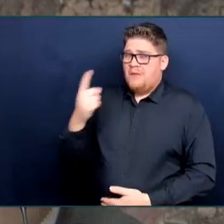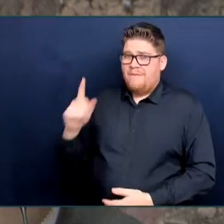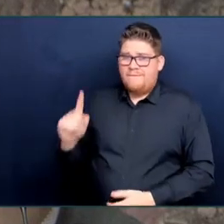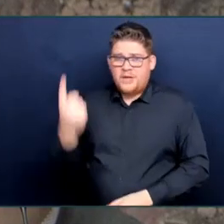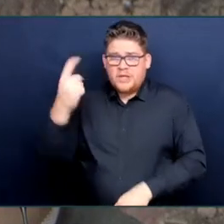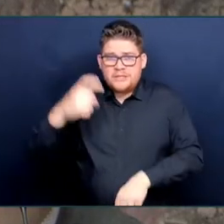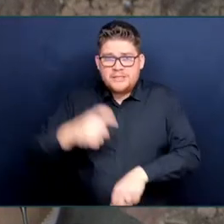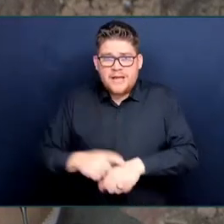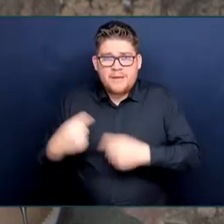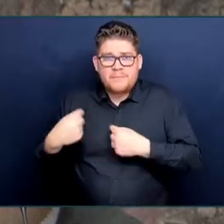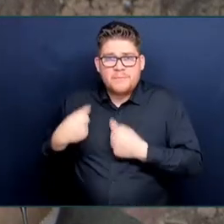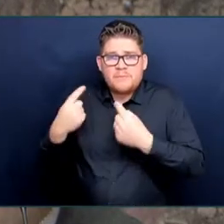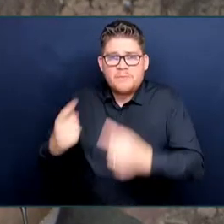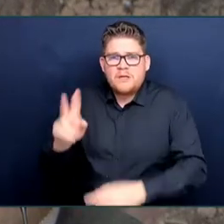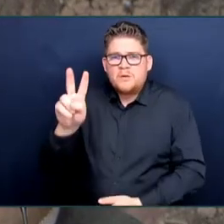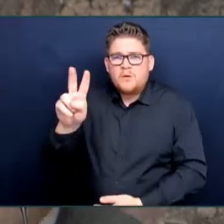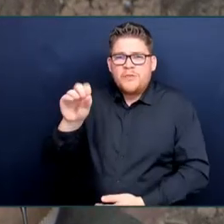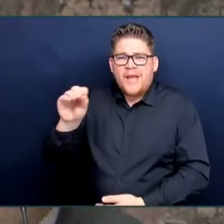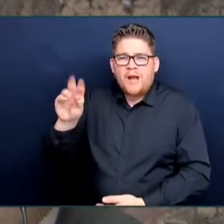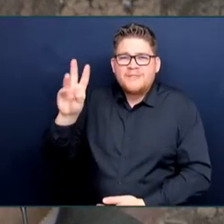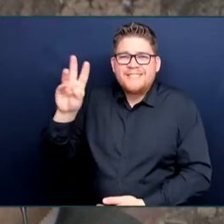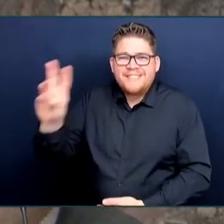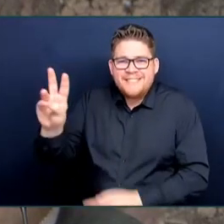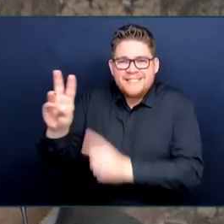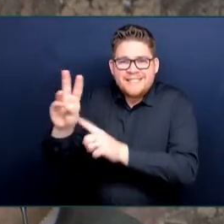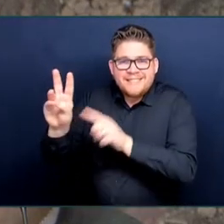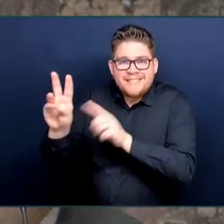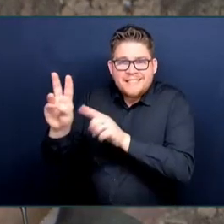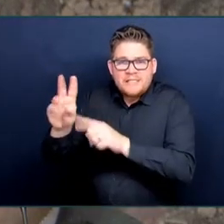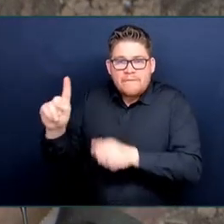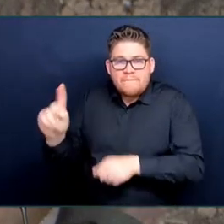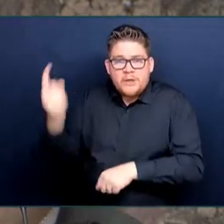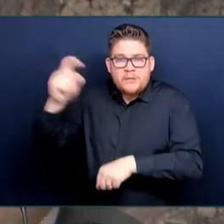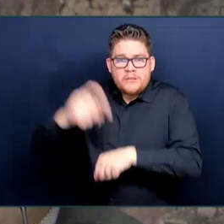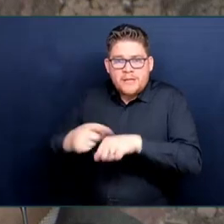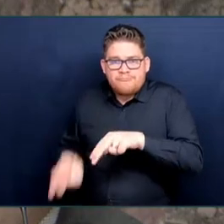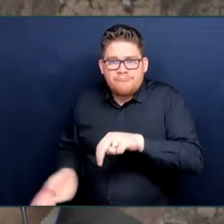there is an increase to the shelter rate for persons with disabilities.